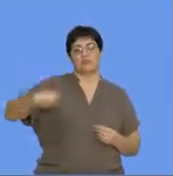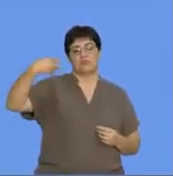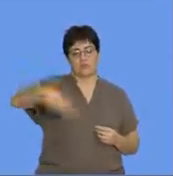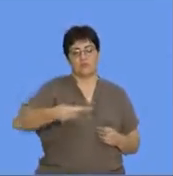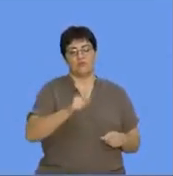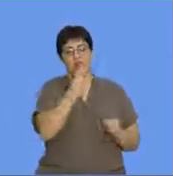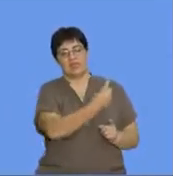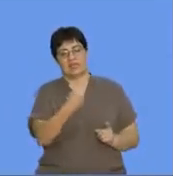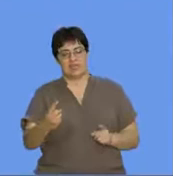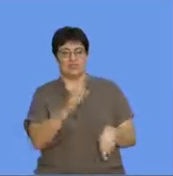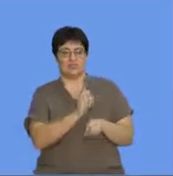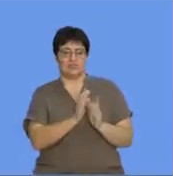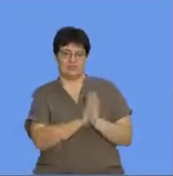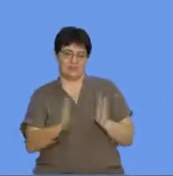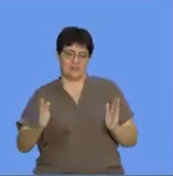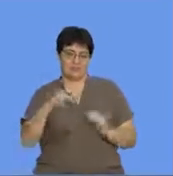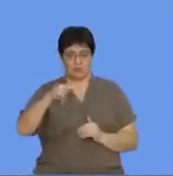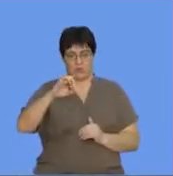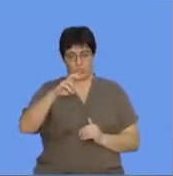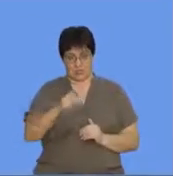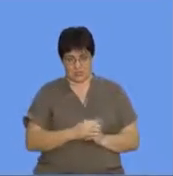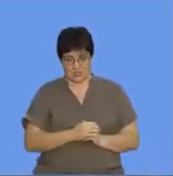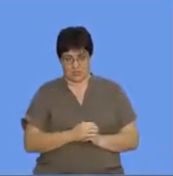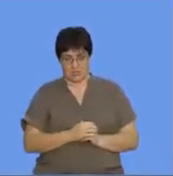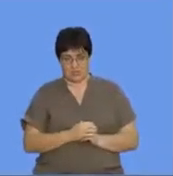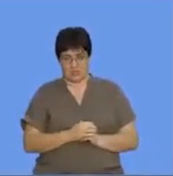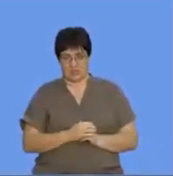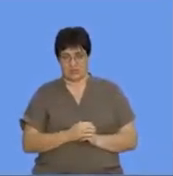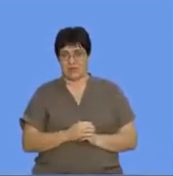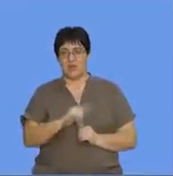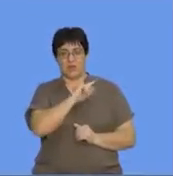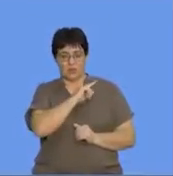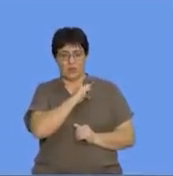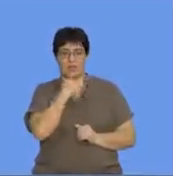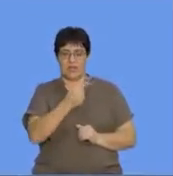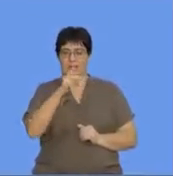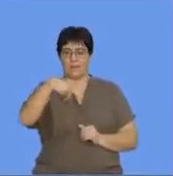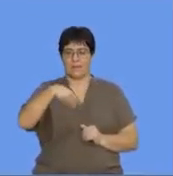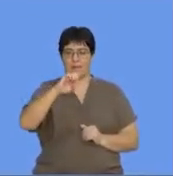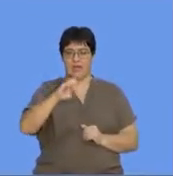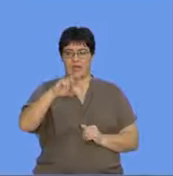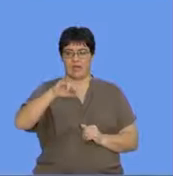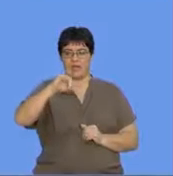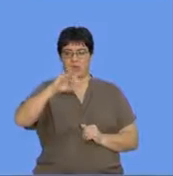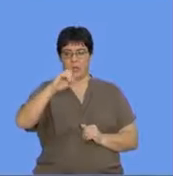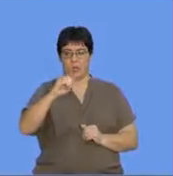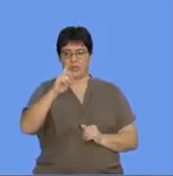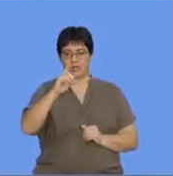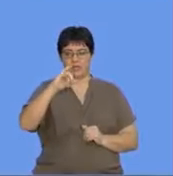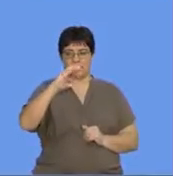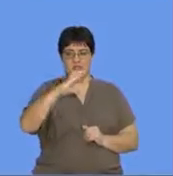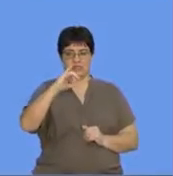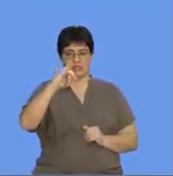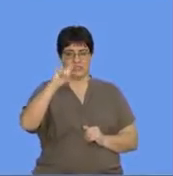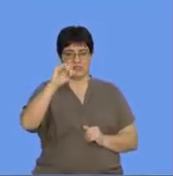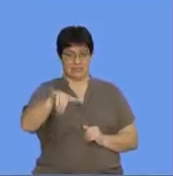Hence, this has to do with what we call periodicity. Right? So if you talk about periodicity, we talk about